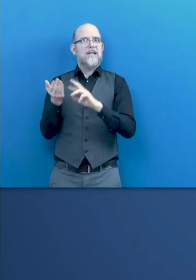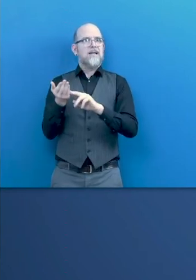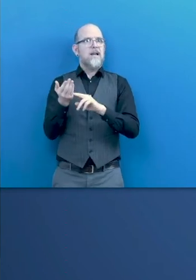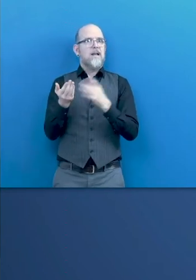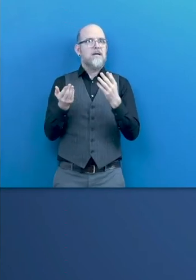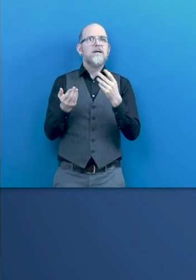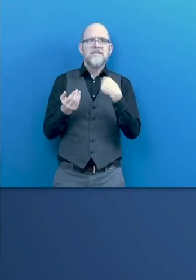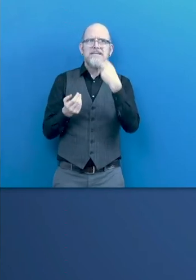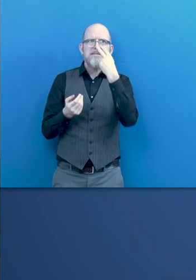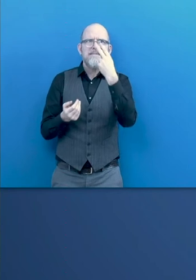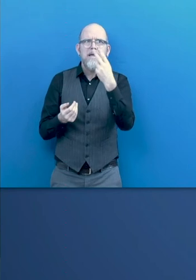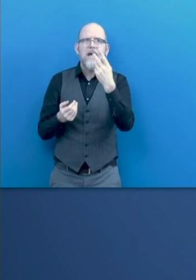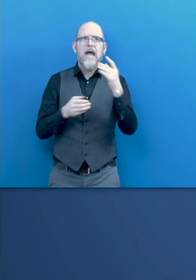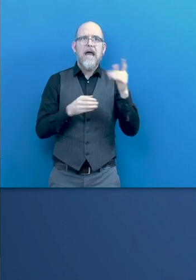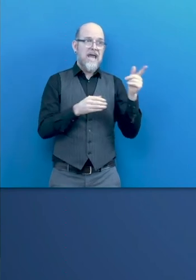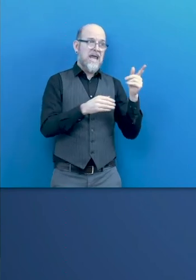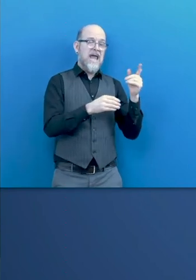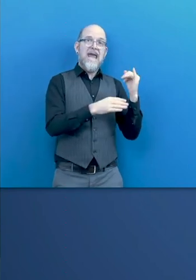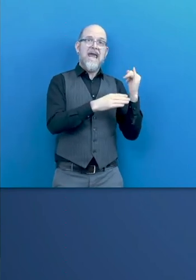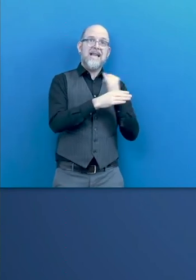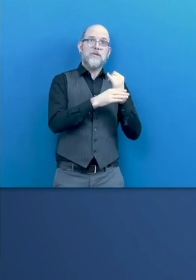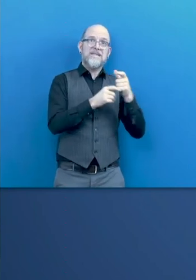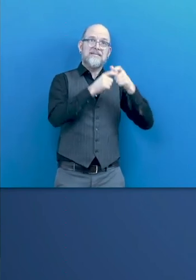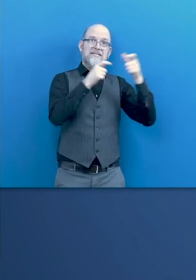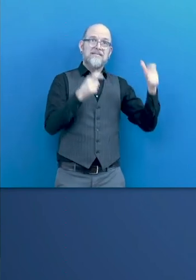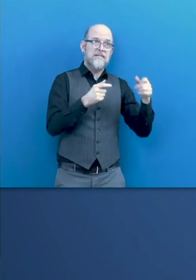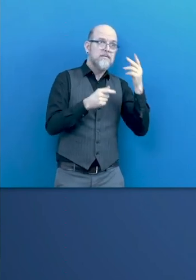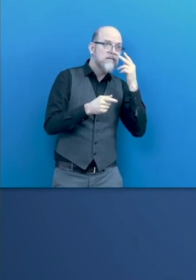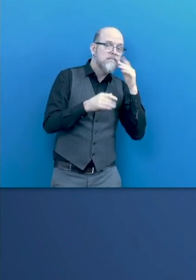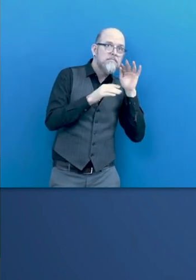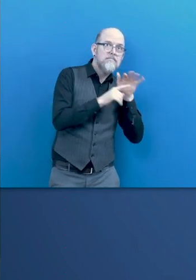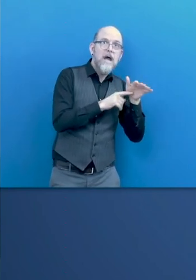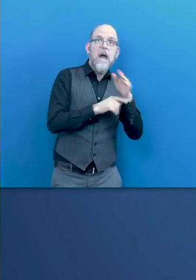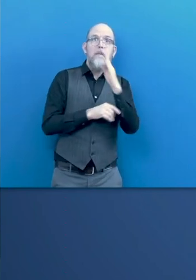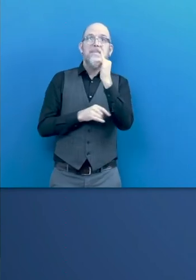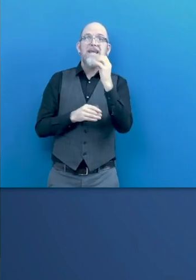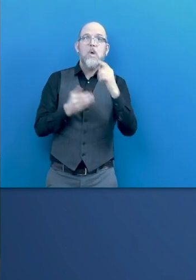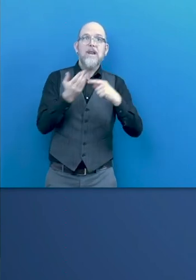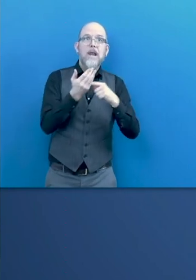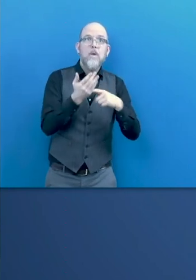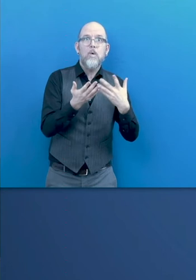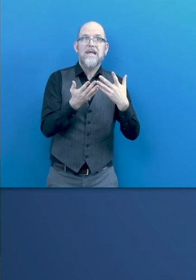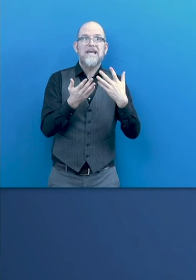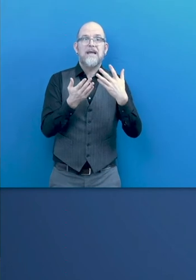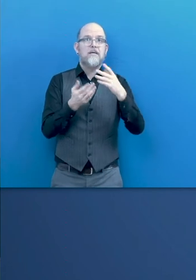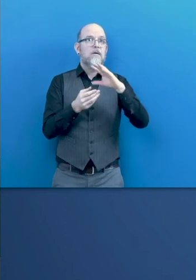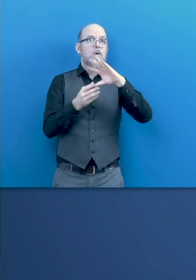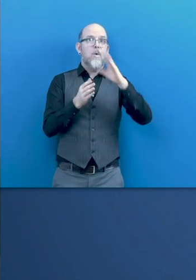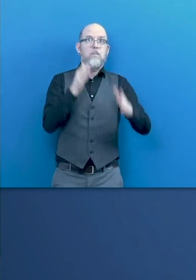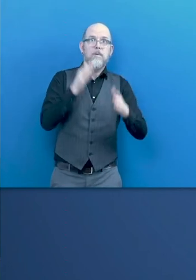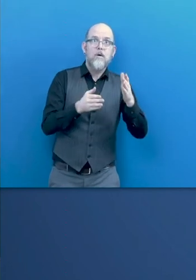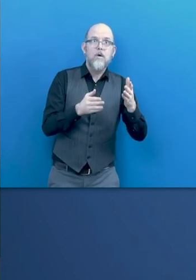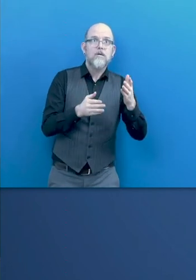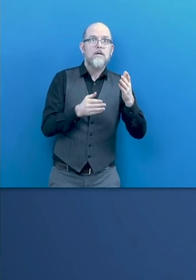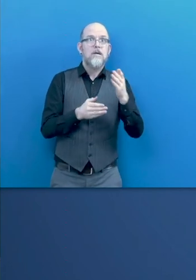as biotechnology, telemedicine, renewable energy, robotics, cybersecurity, or autonomous